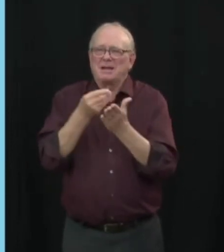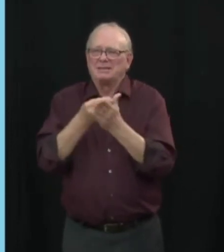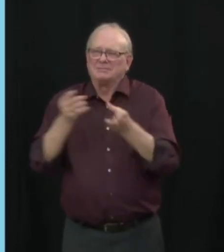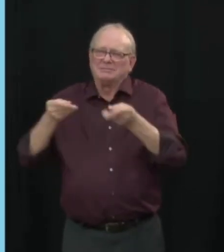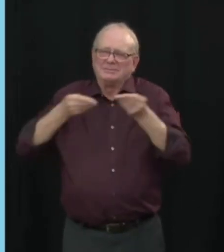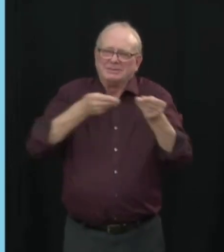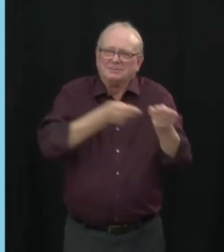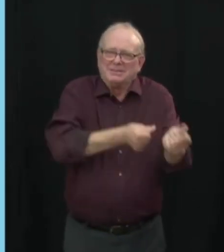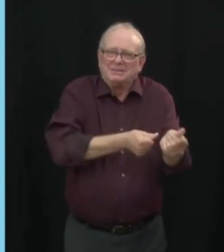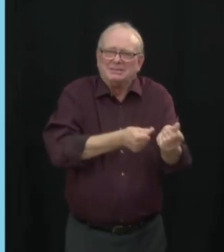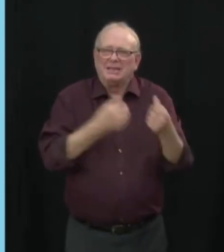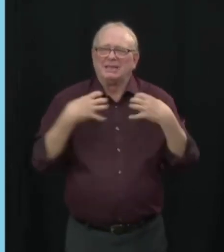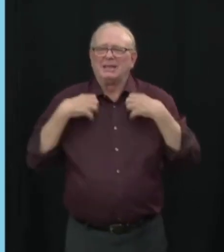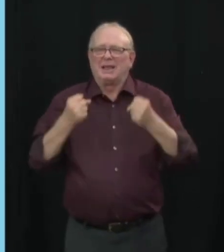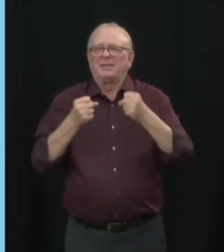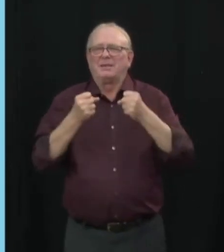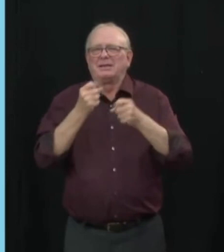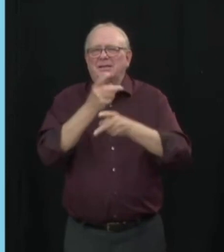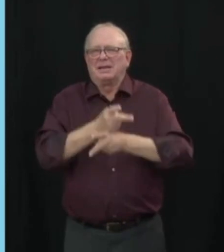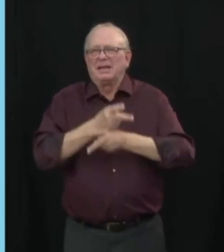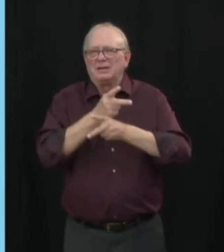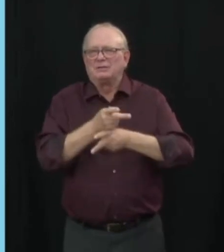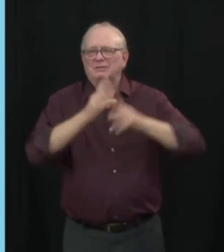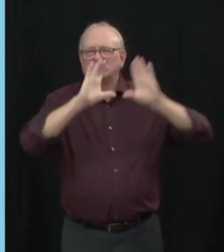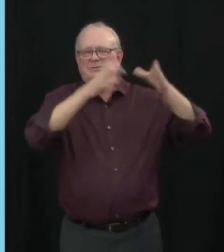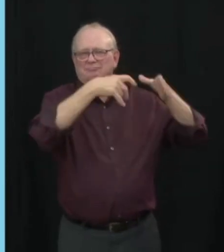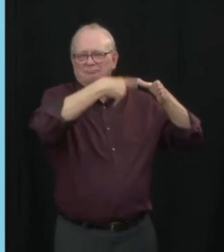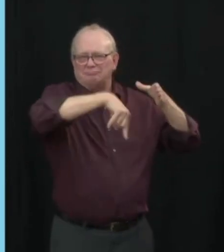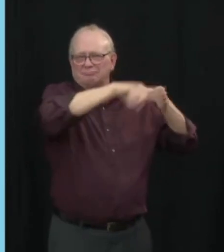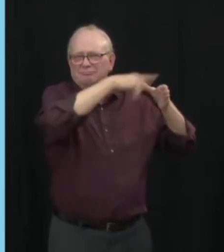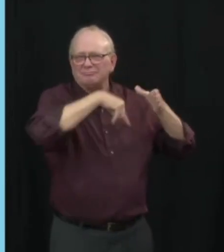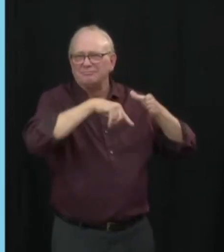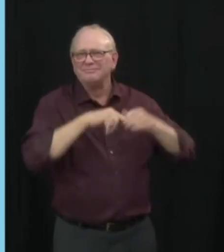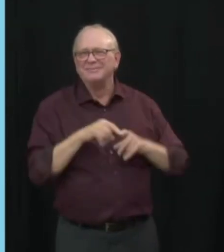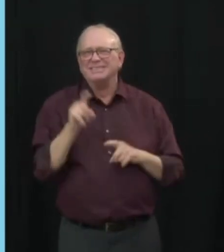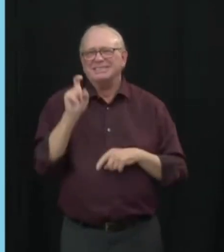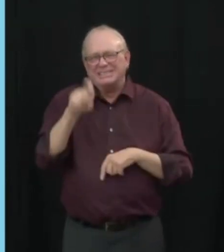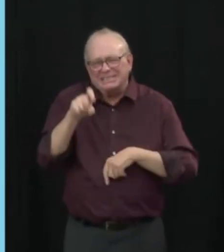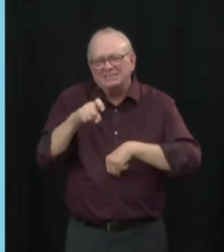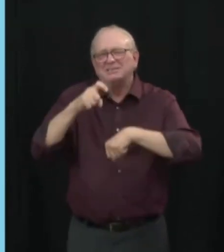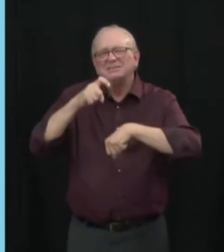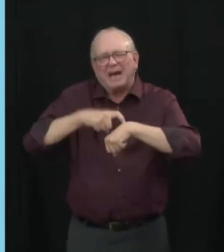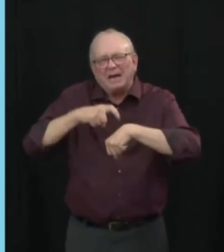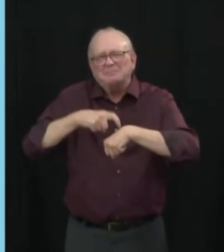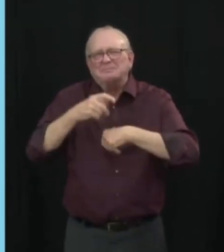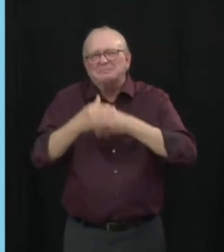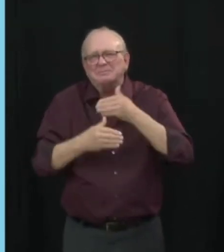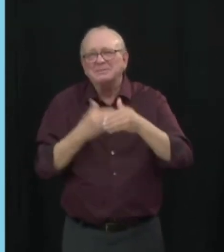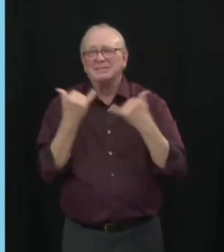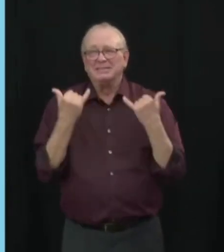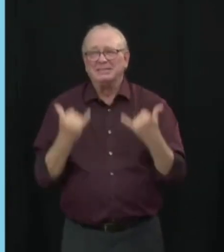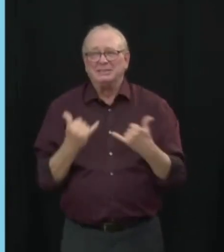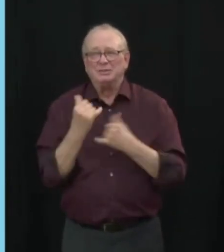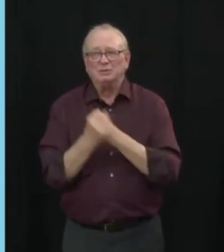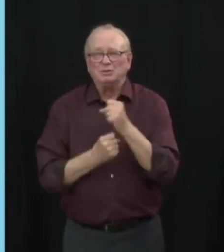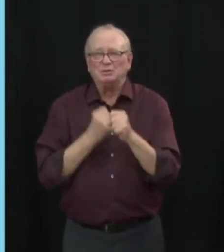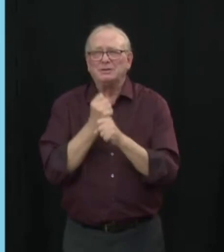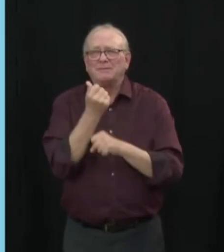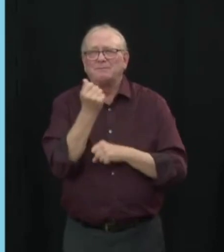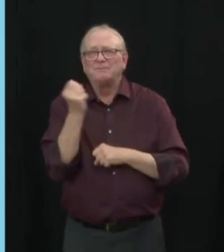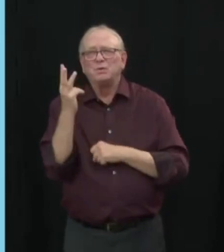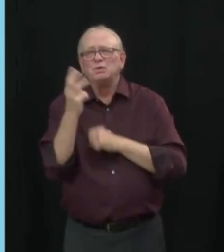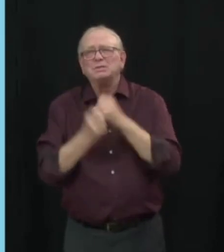doing a high dive to provide services all the time. But this takes time, so we have budgeted for this year and the next few years to be able to do that